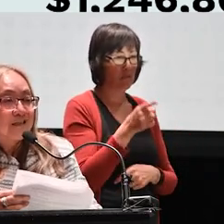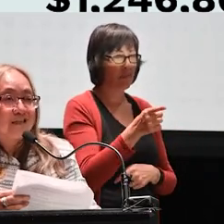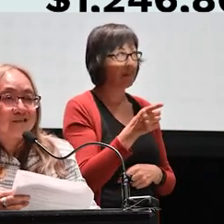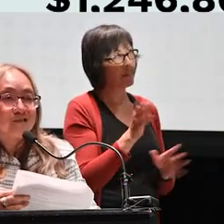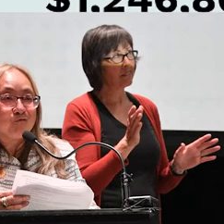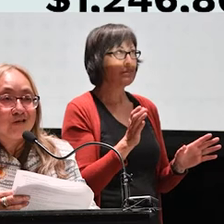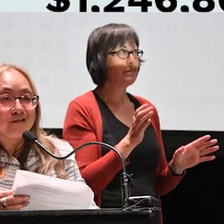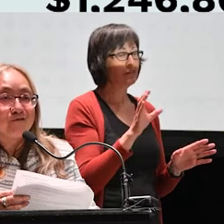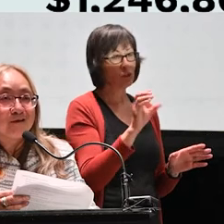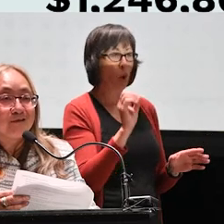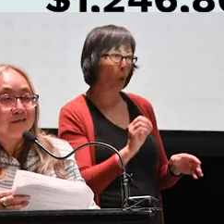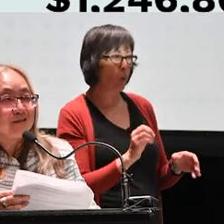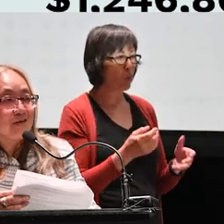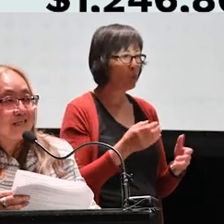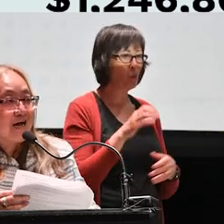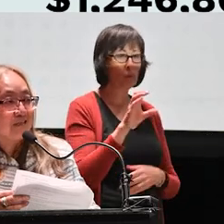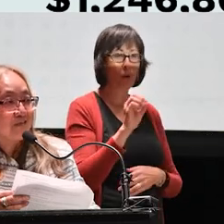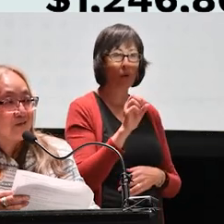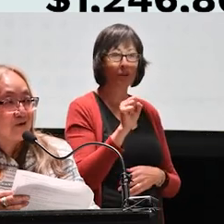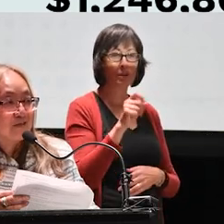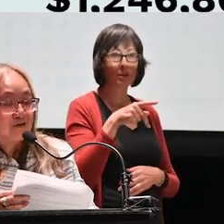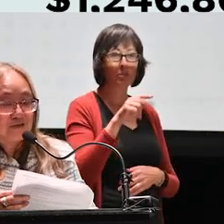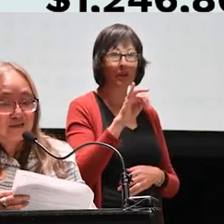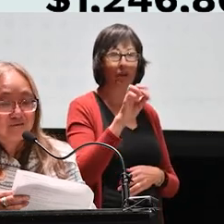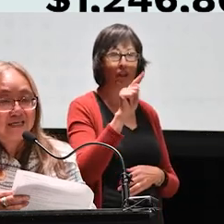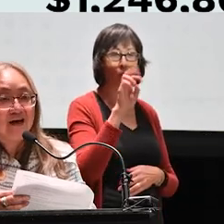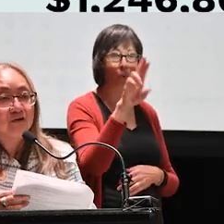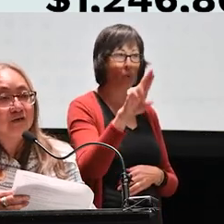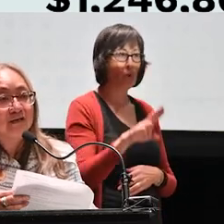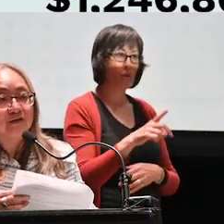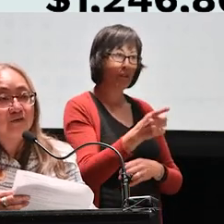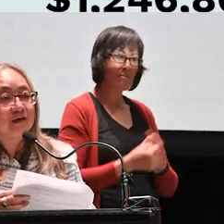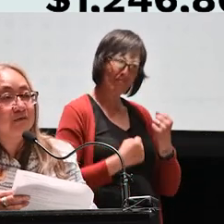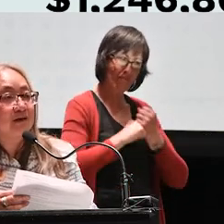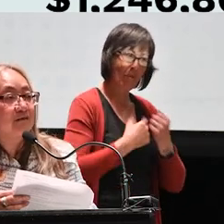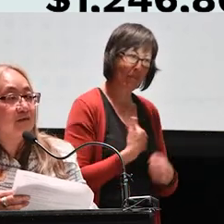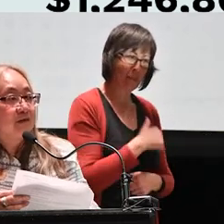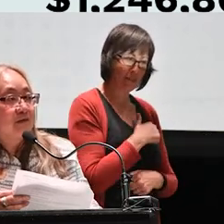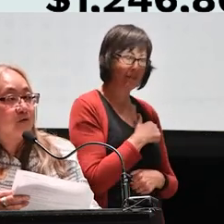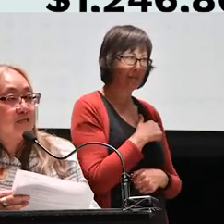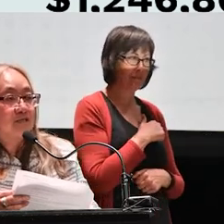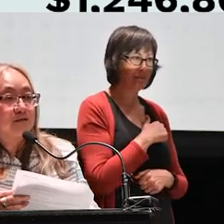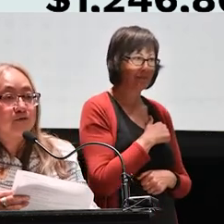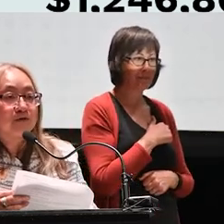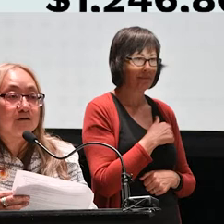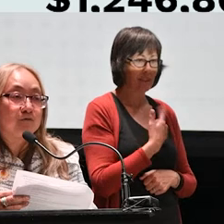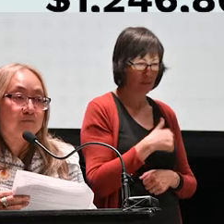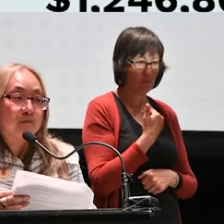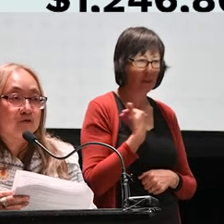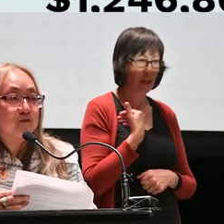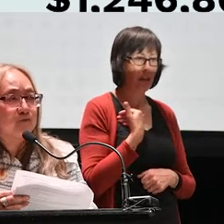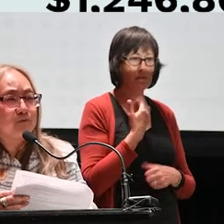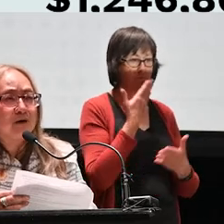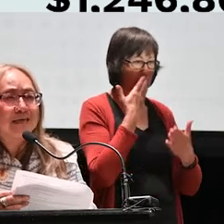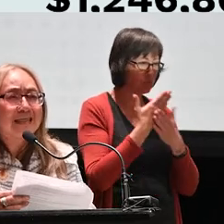in supporting the vibrancy and the vitality of the arts ecosystem in Calgary. And I know that we have board chair Dean Proden and board